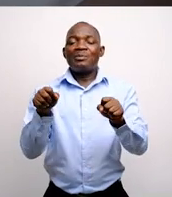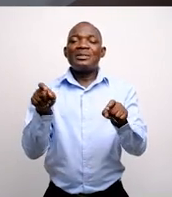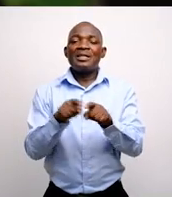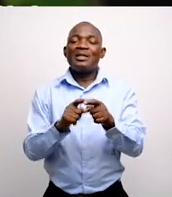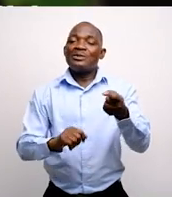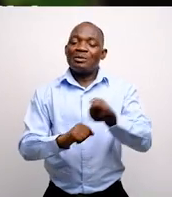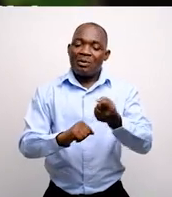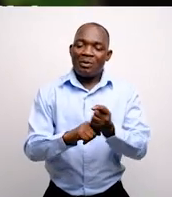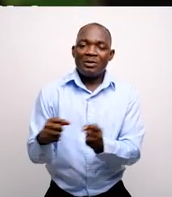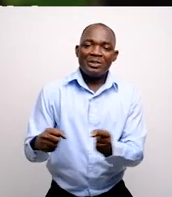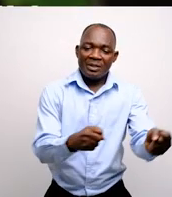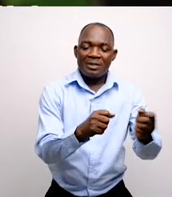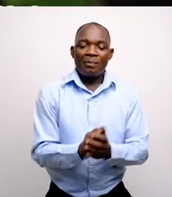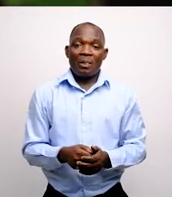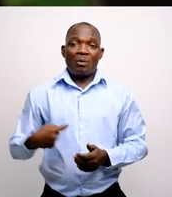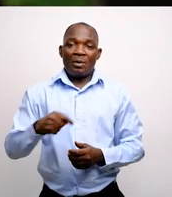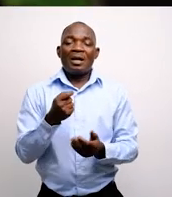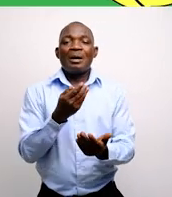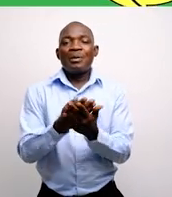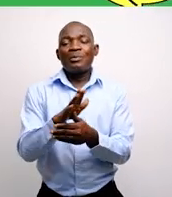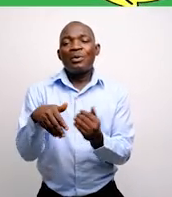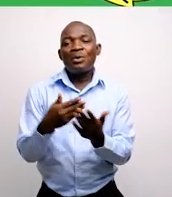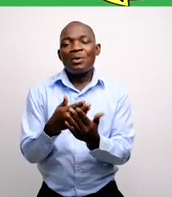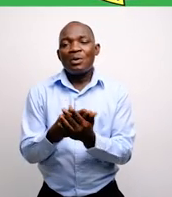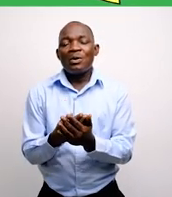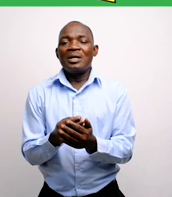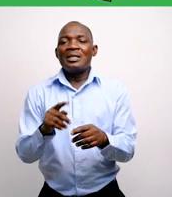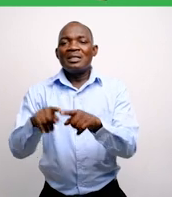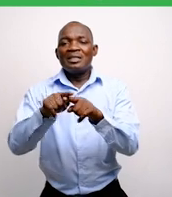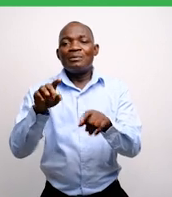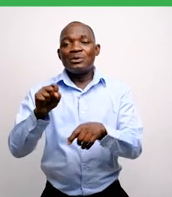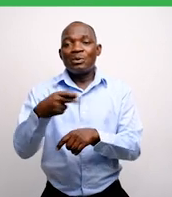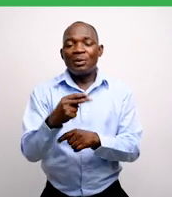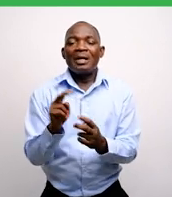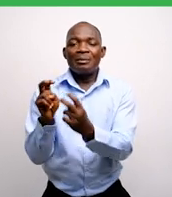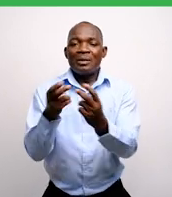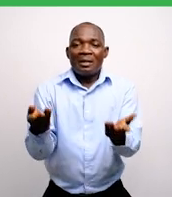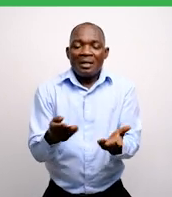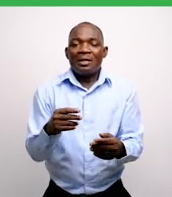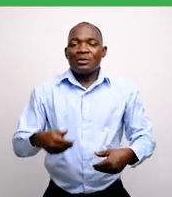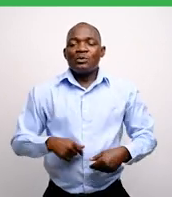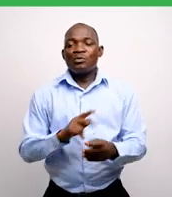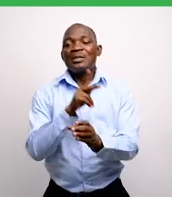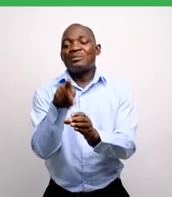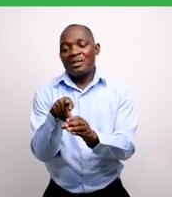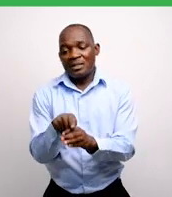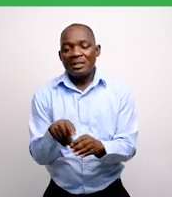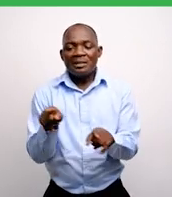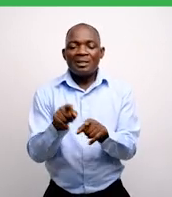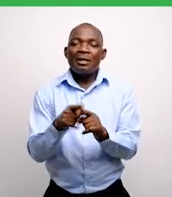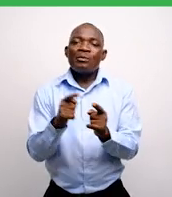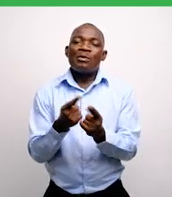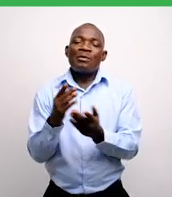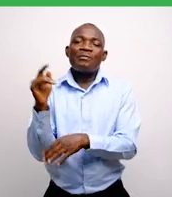adaptation and mitigation strategy. We therefore call for a more to stakeholders engagement on youth